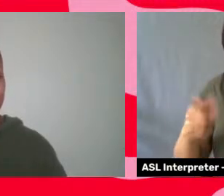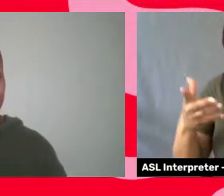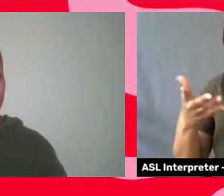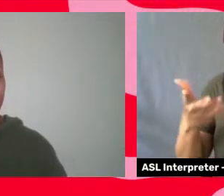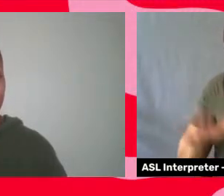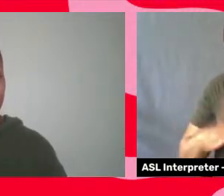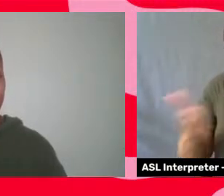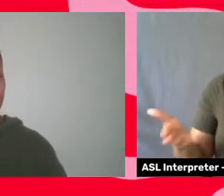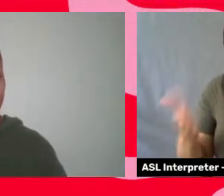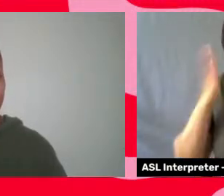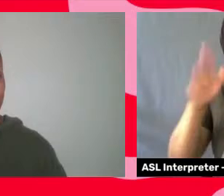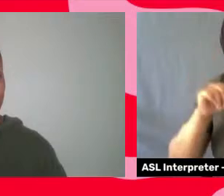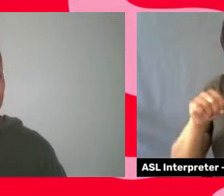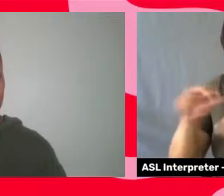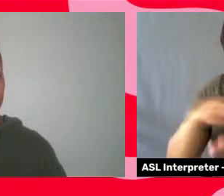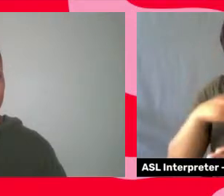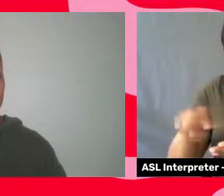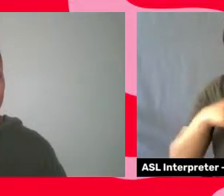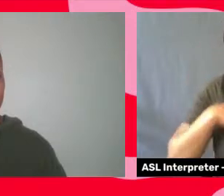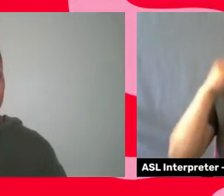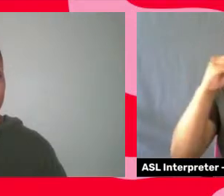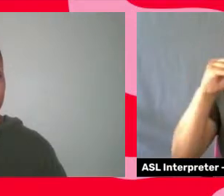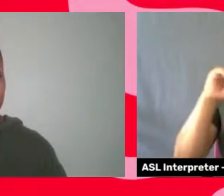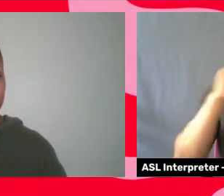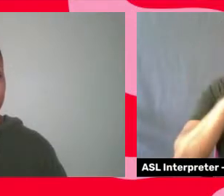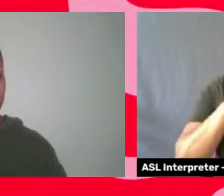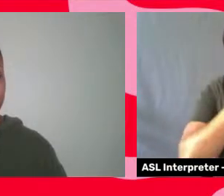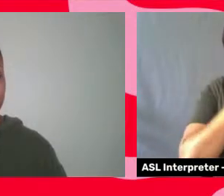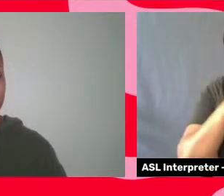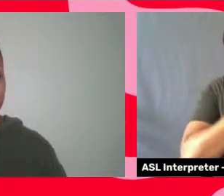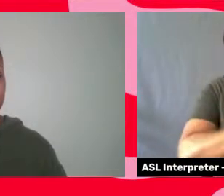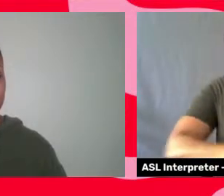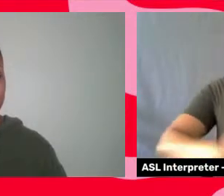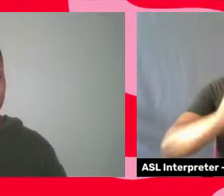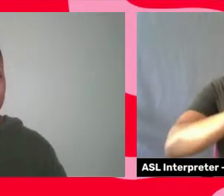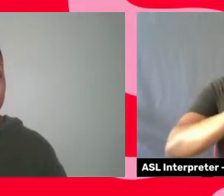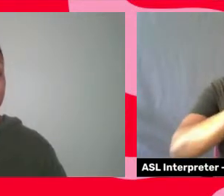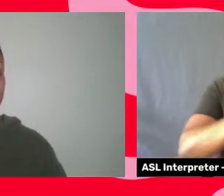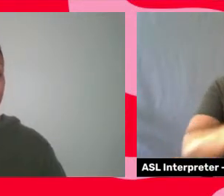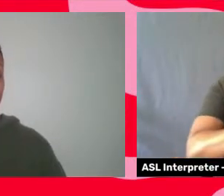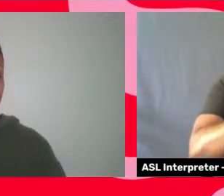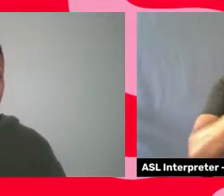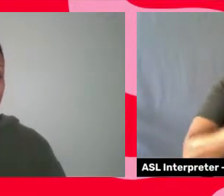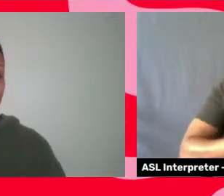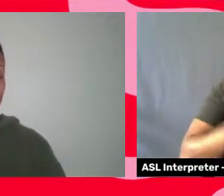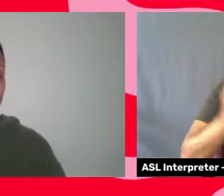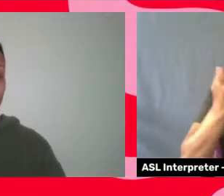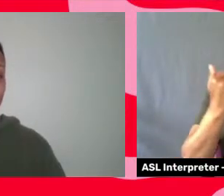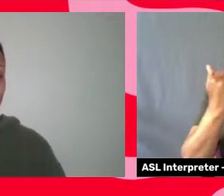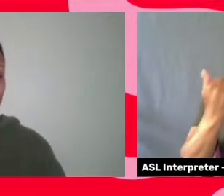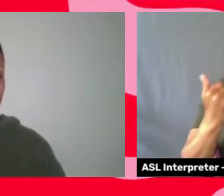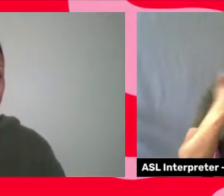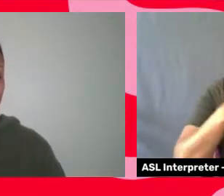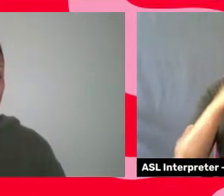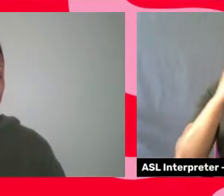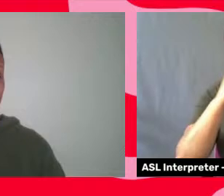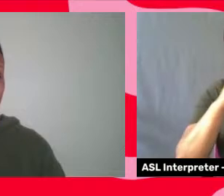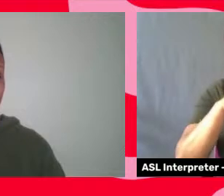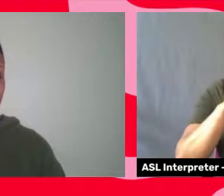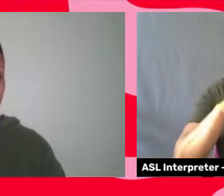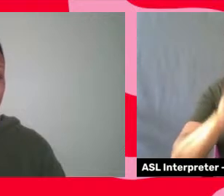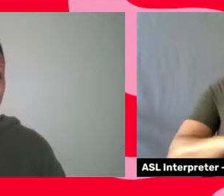of Wisconsin-Milwaukee in the Department of Dance, Peck School of the Arts. For 45 years, I'm now retired. And I